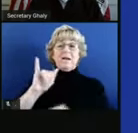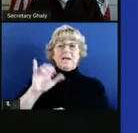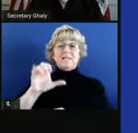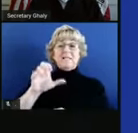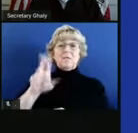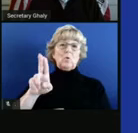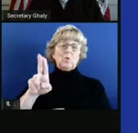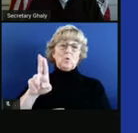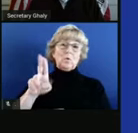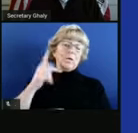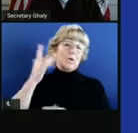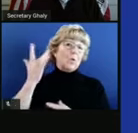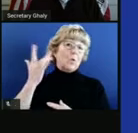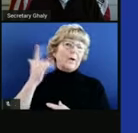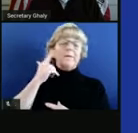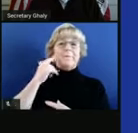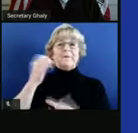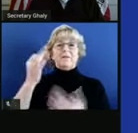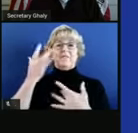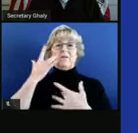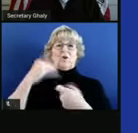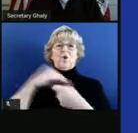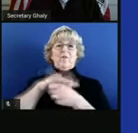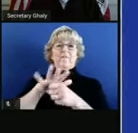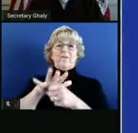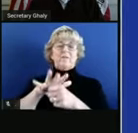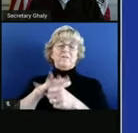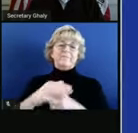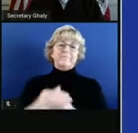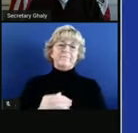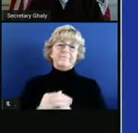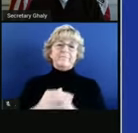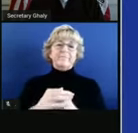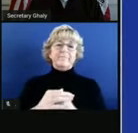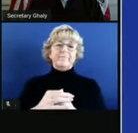units because of COVID-19. Next slide, please.